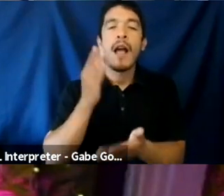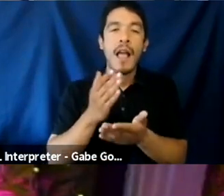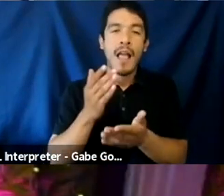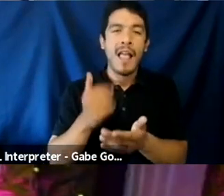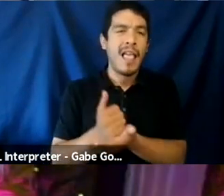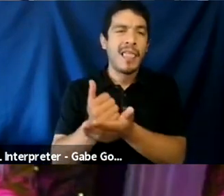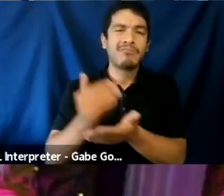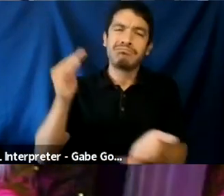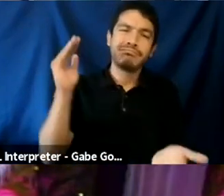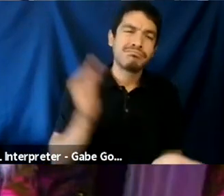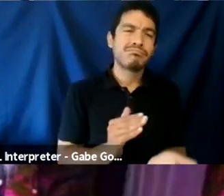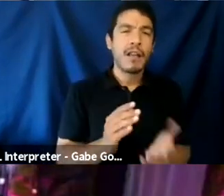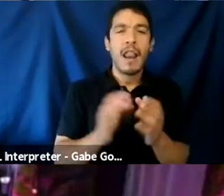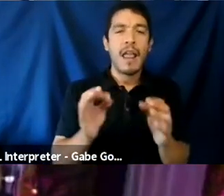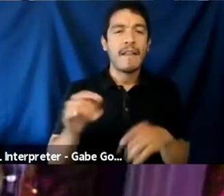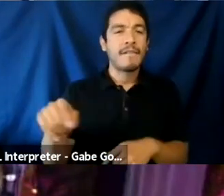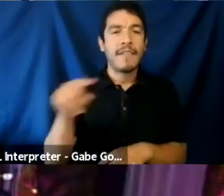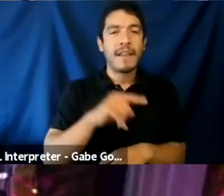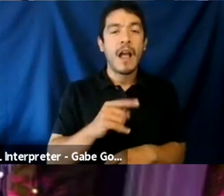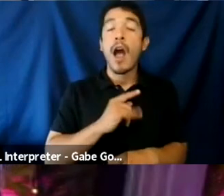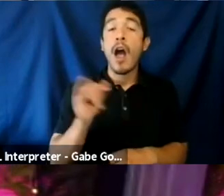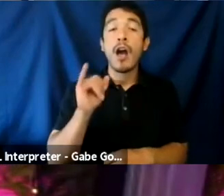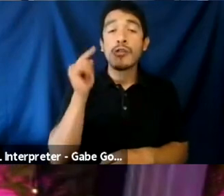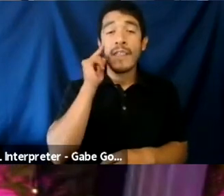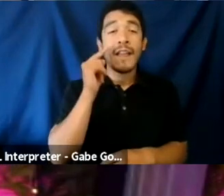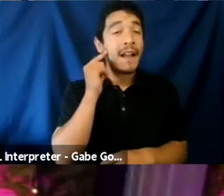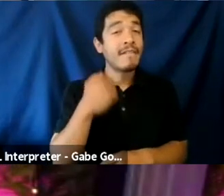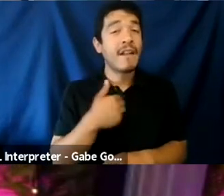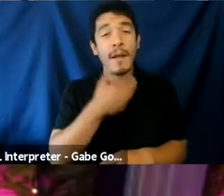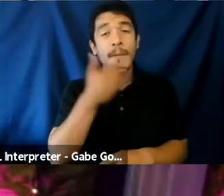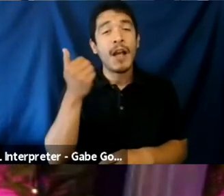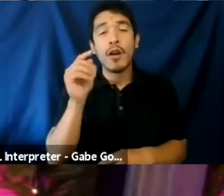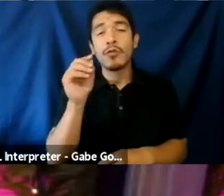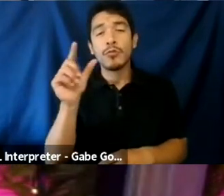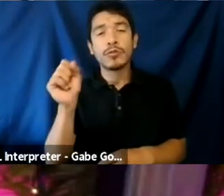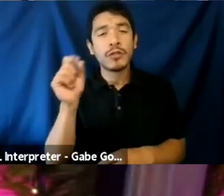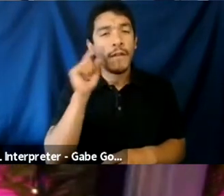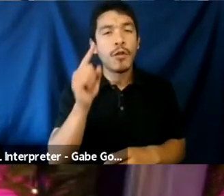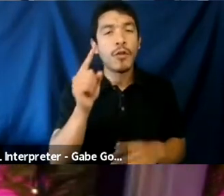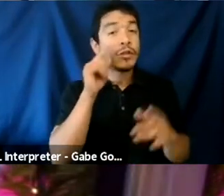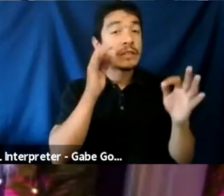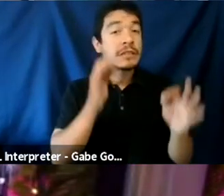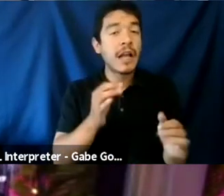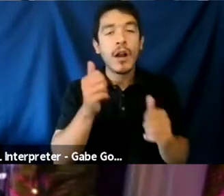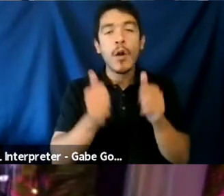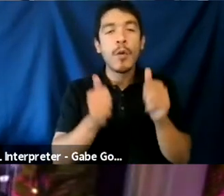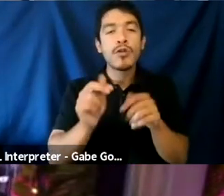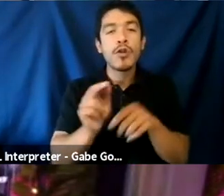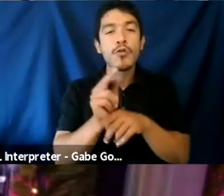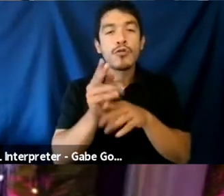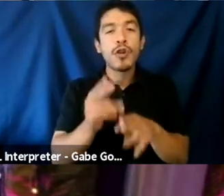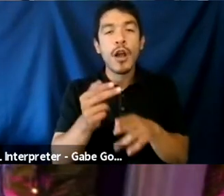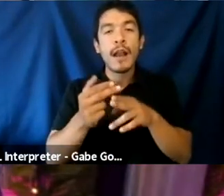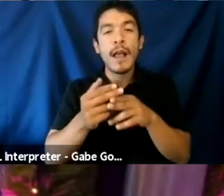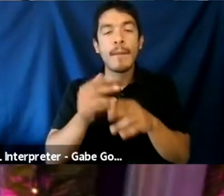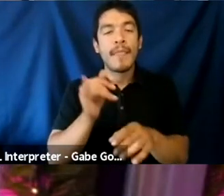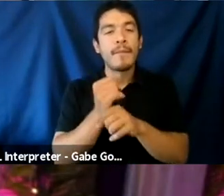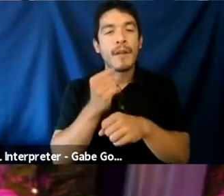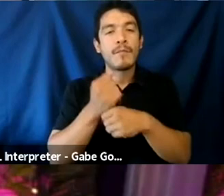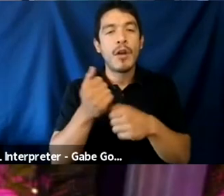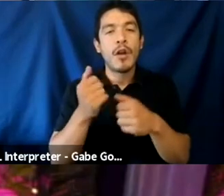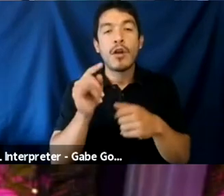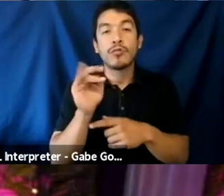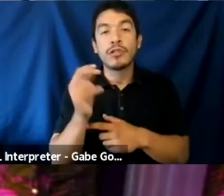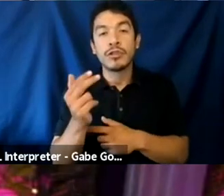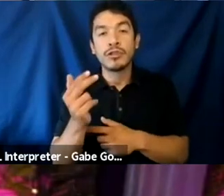of this. Um, I think if there were better, uh, tools for deciding which usernames could be created on Twitch, you know, whether